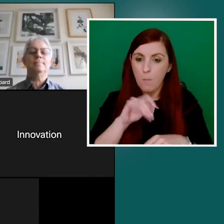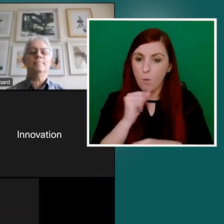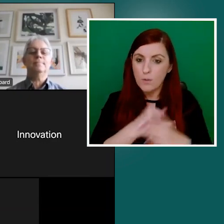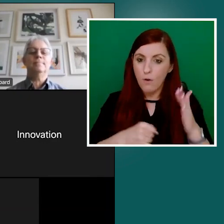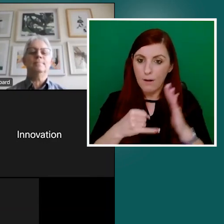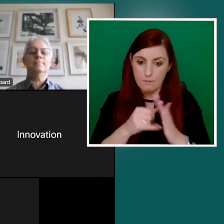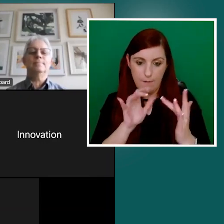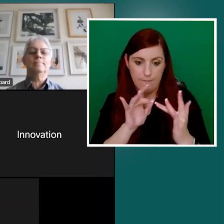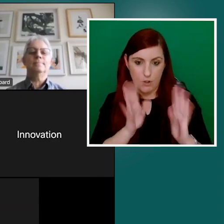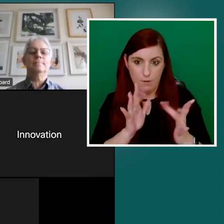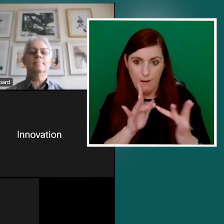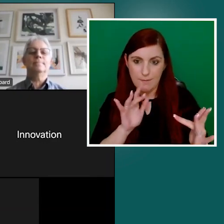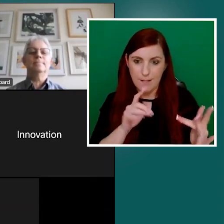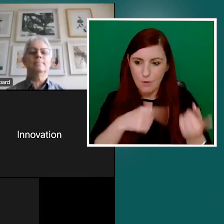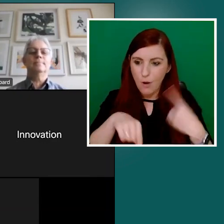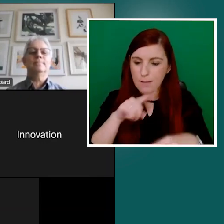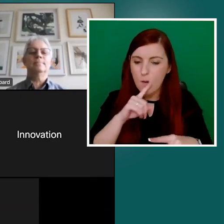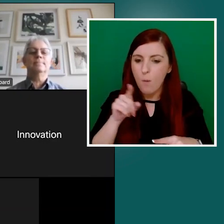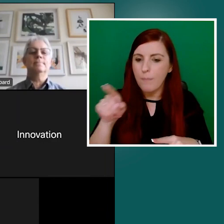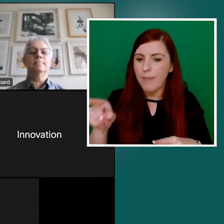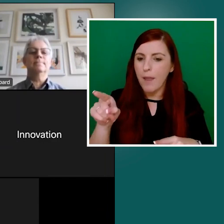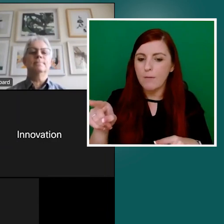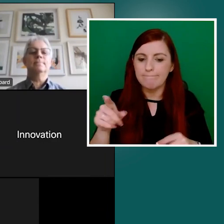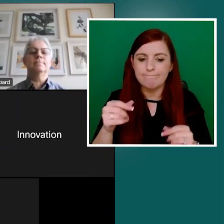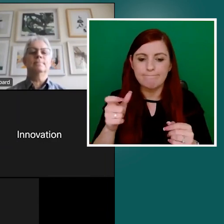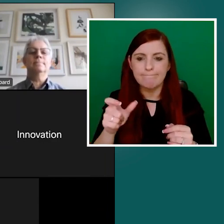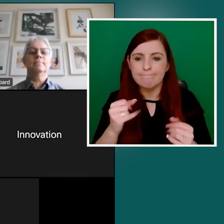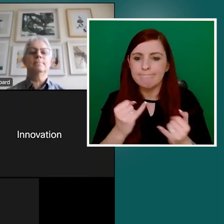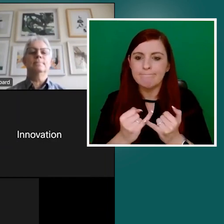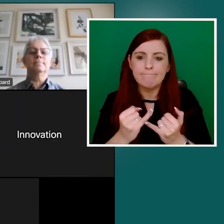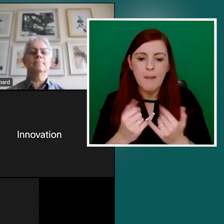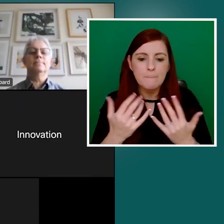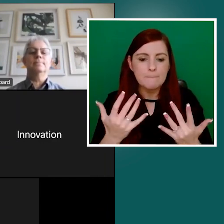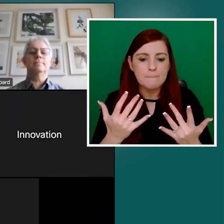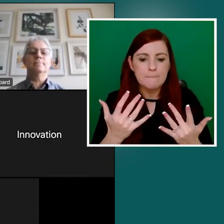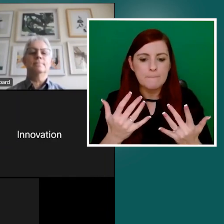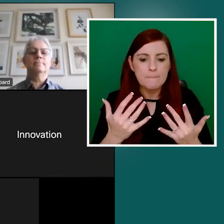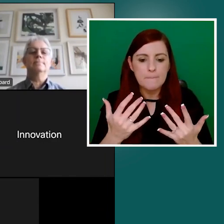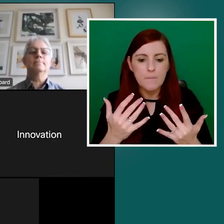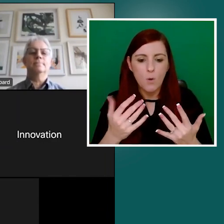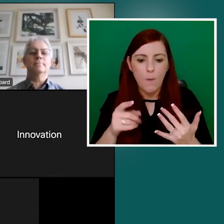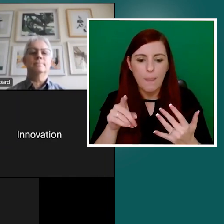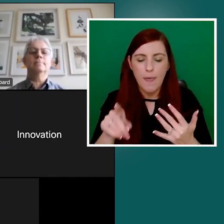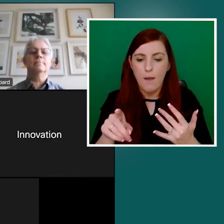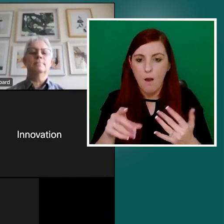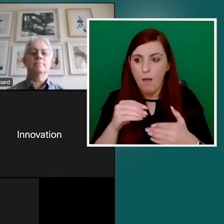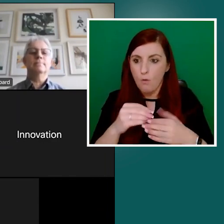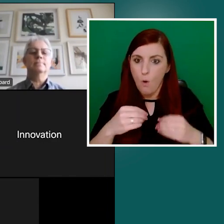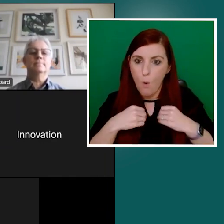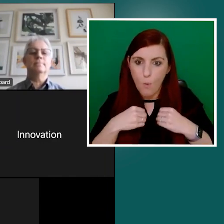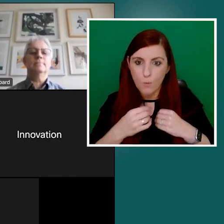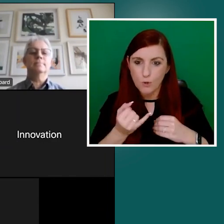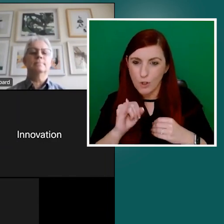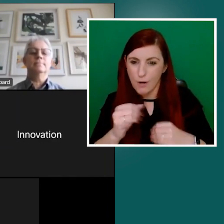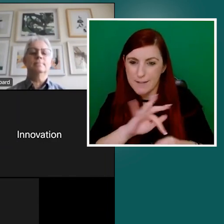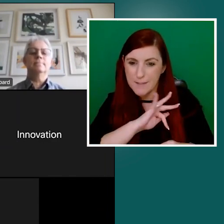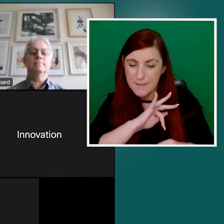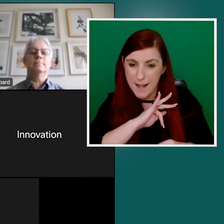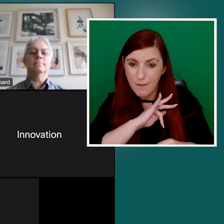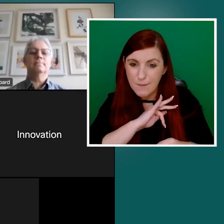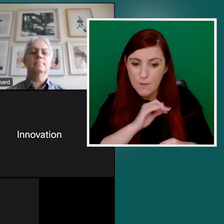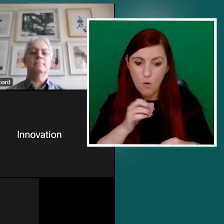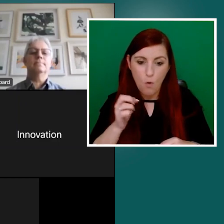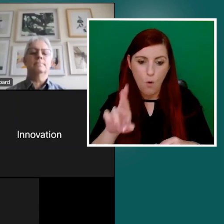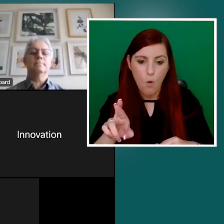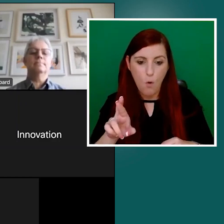what we would call maybe on kind of the literacy friendly journey themselves or kind of the universal design